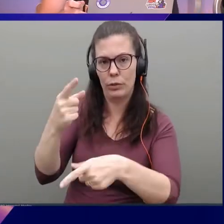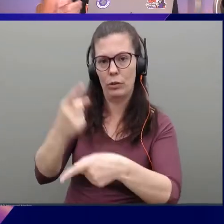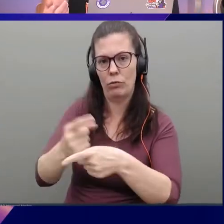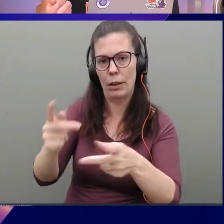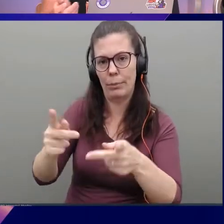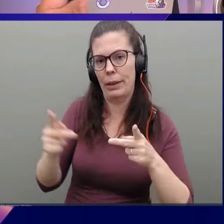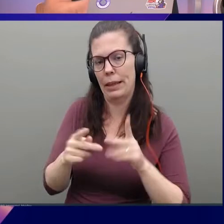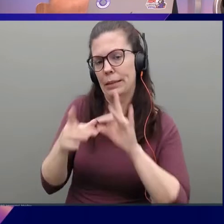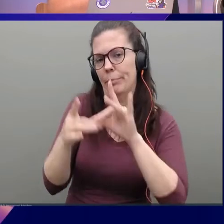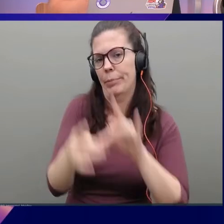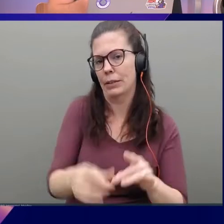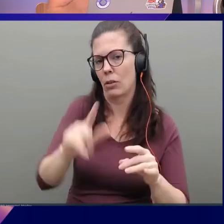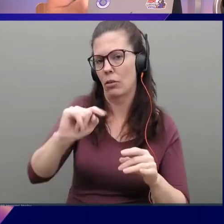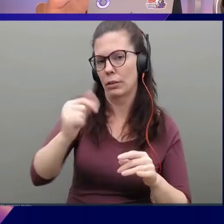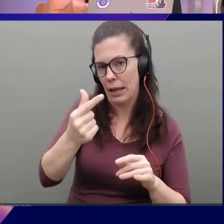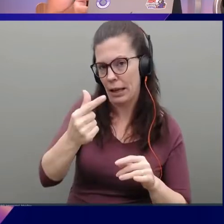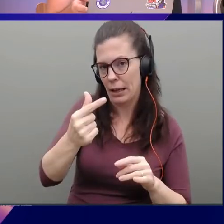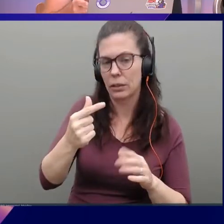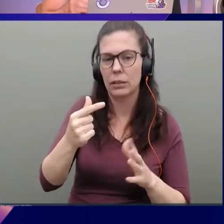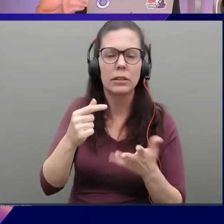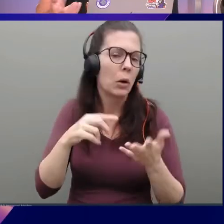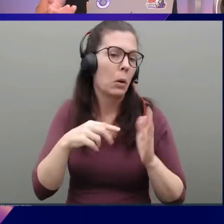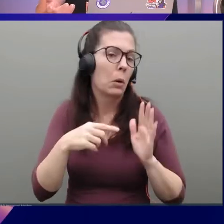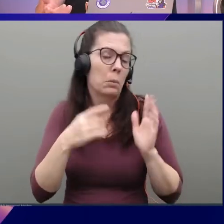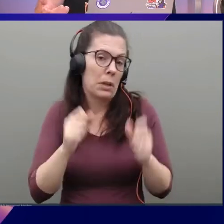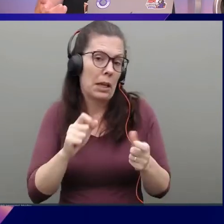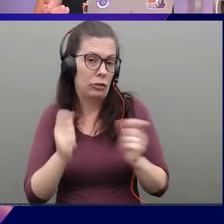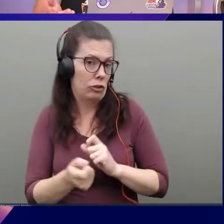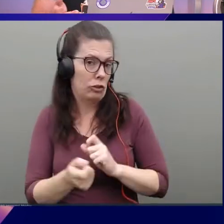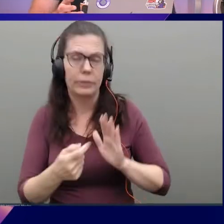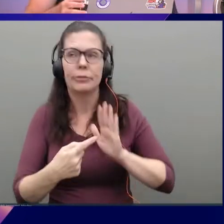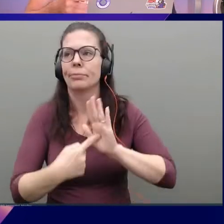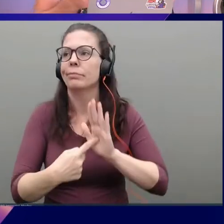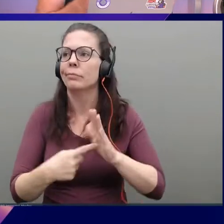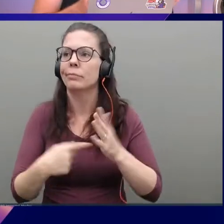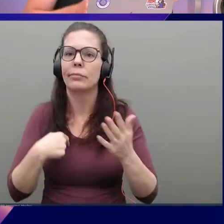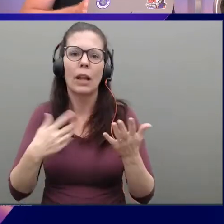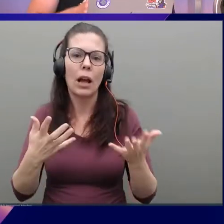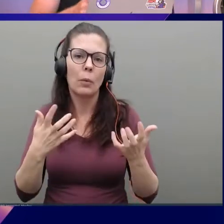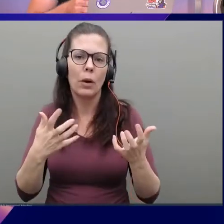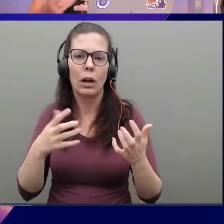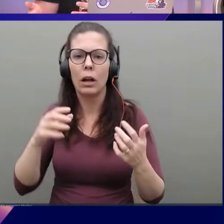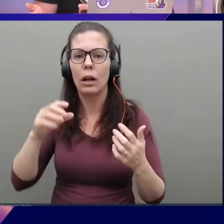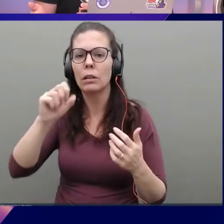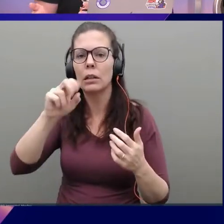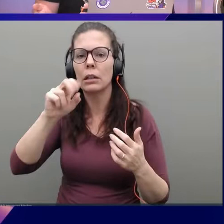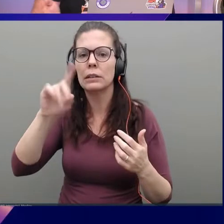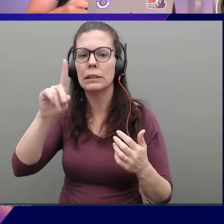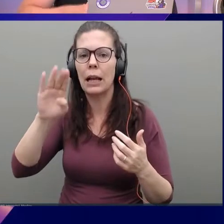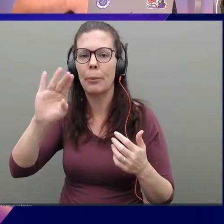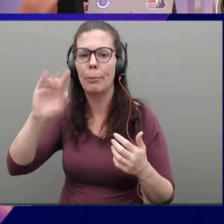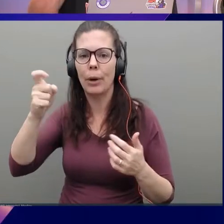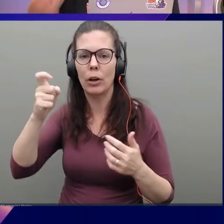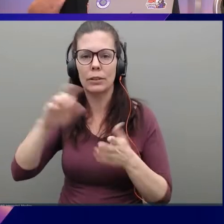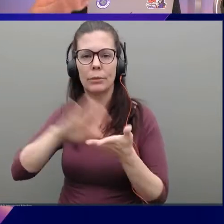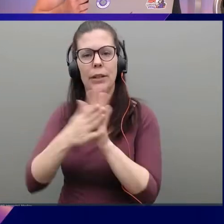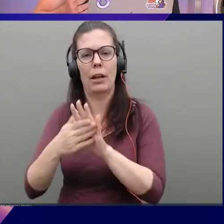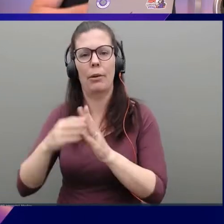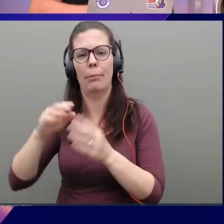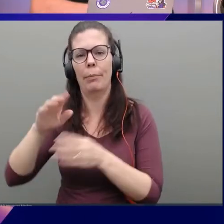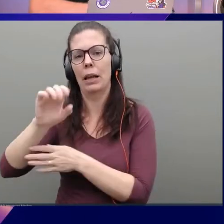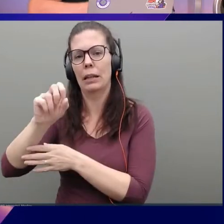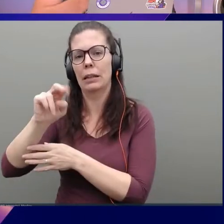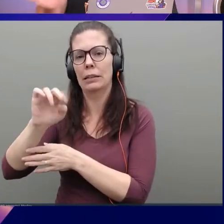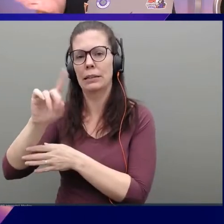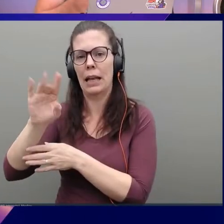tags. And so you can actually change, like for example, you go, I want Sandbox to be Sandbox 2 now. You update that policy change